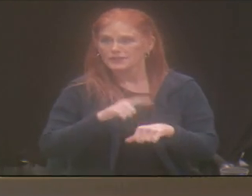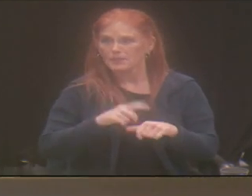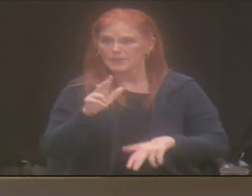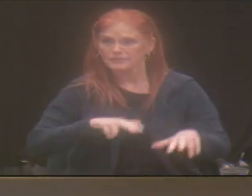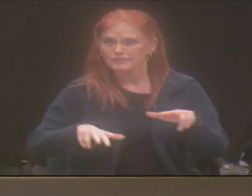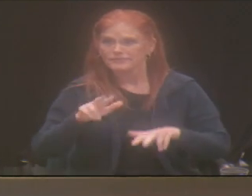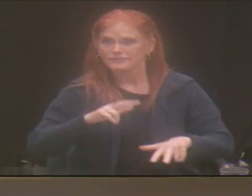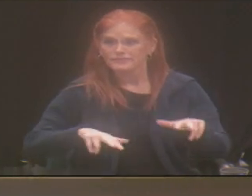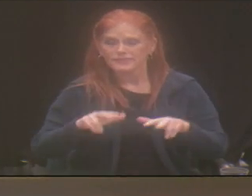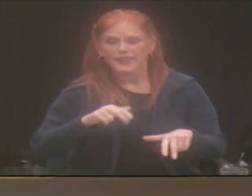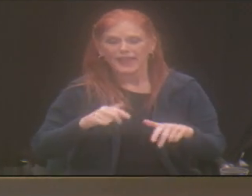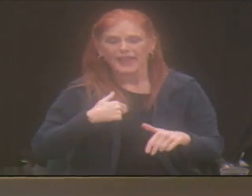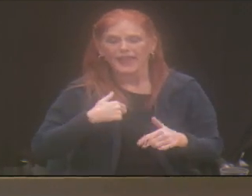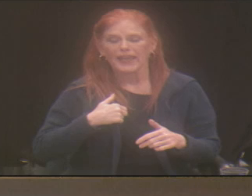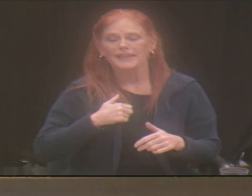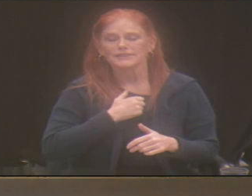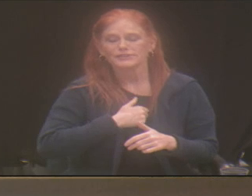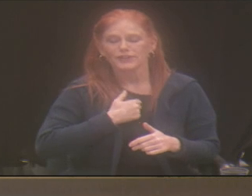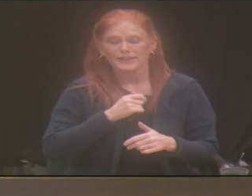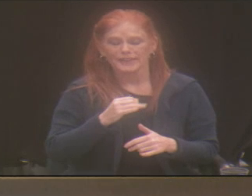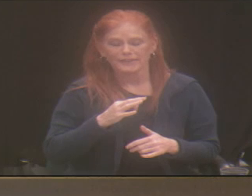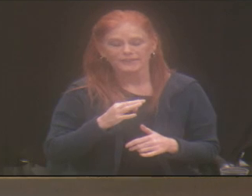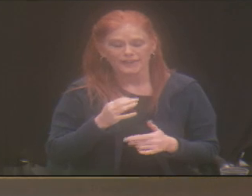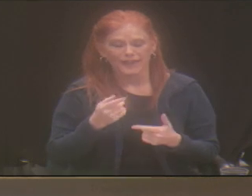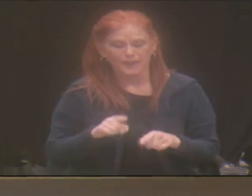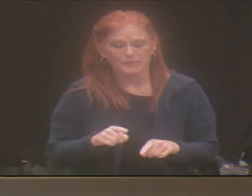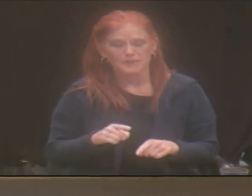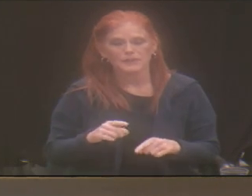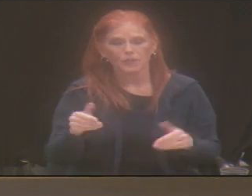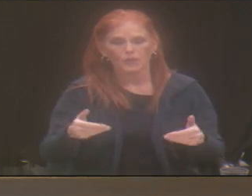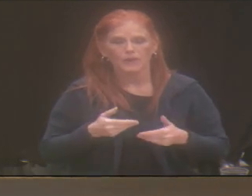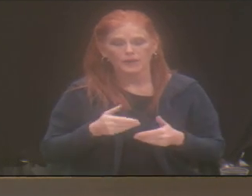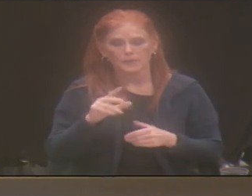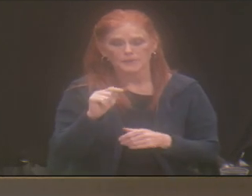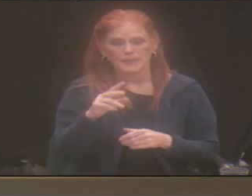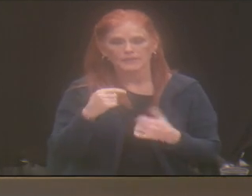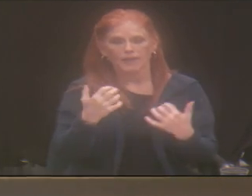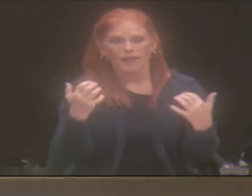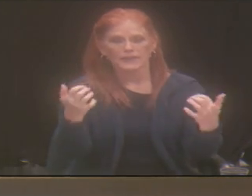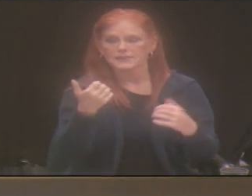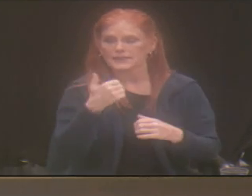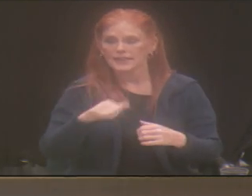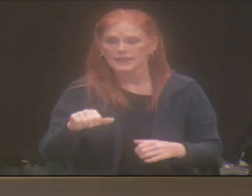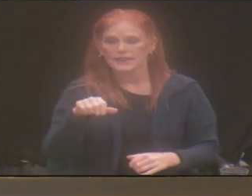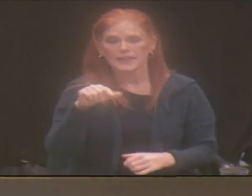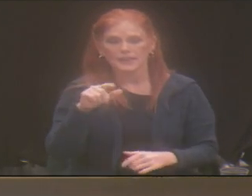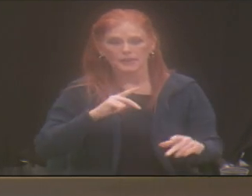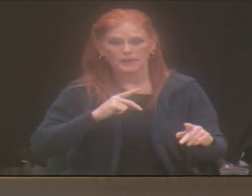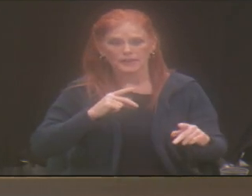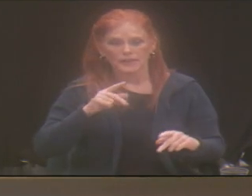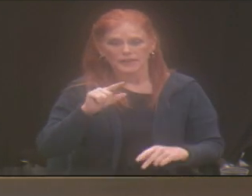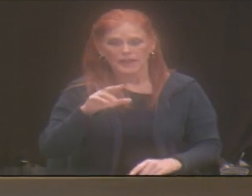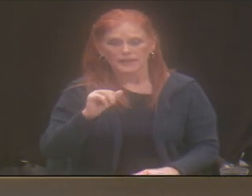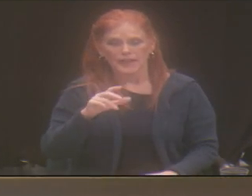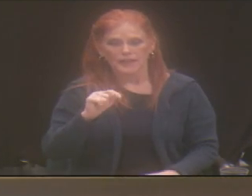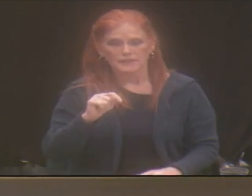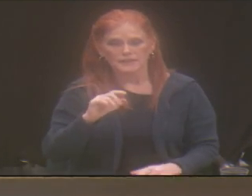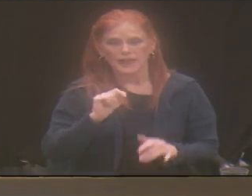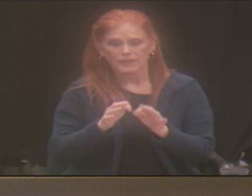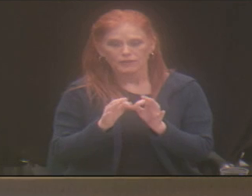I beg your forgiveness if I do. I want to welcome our television audience and any guests, members, and our